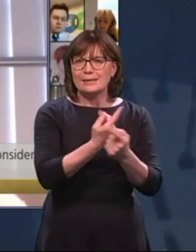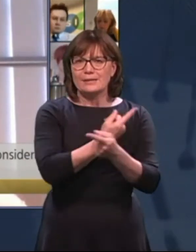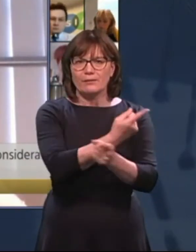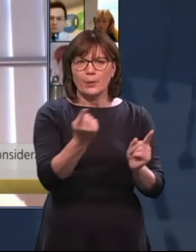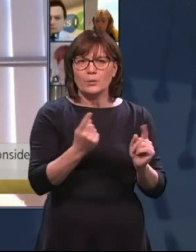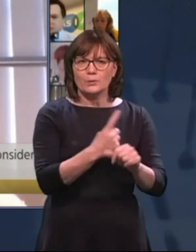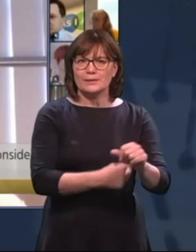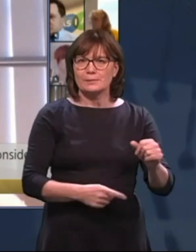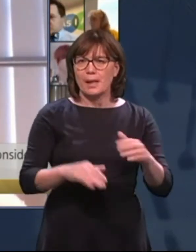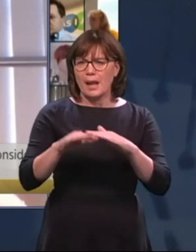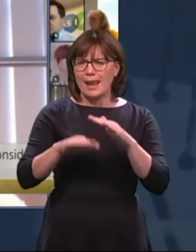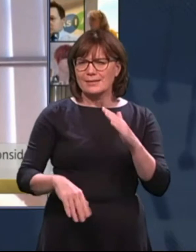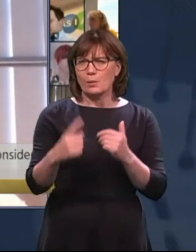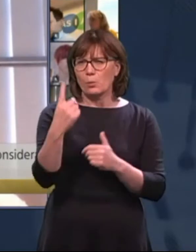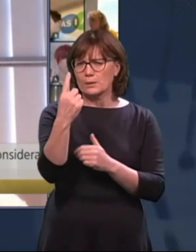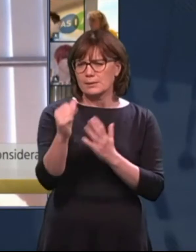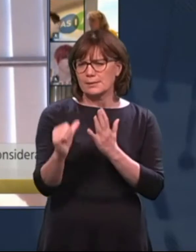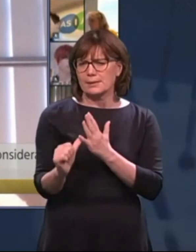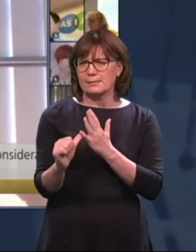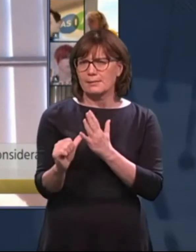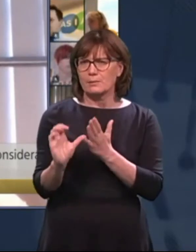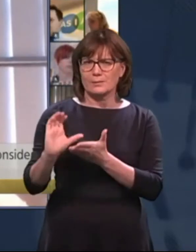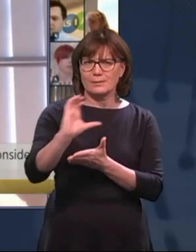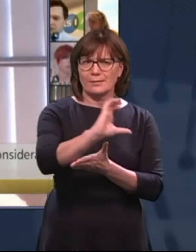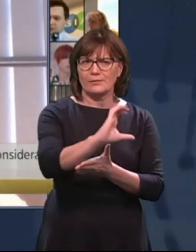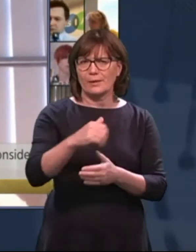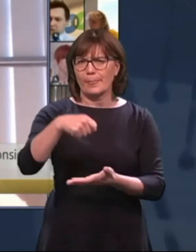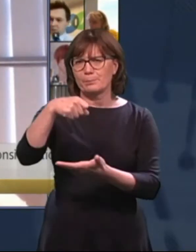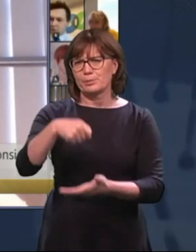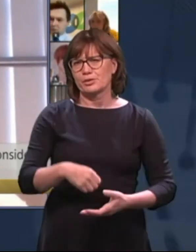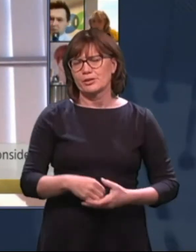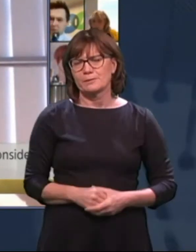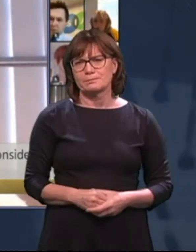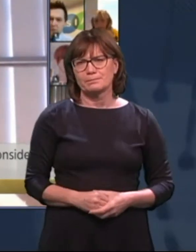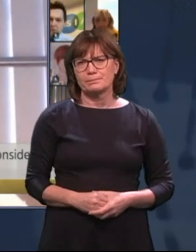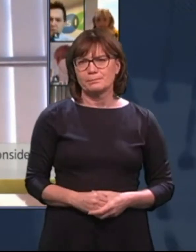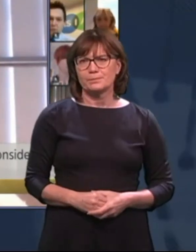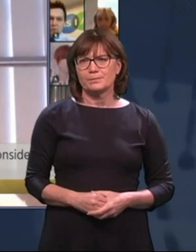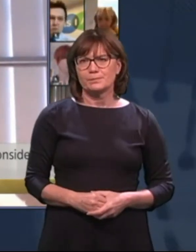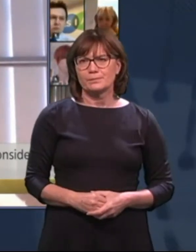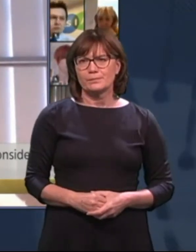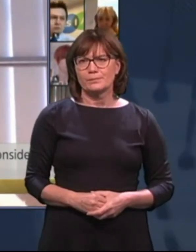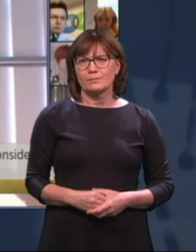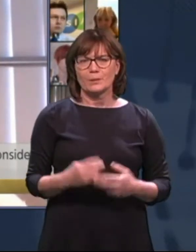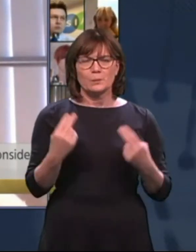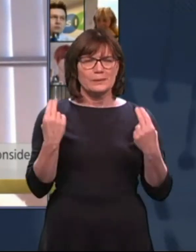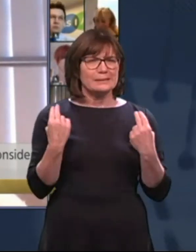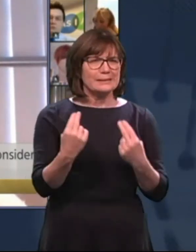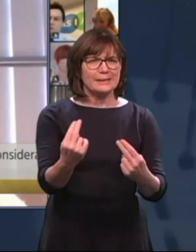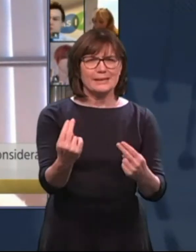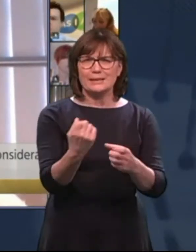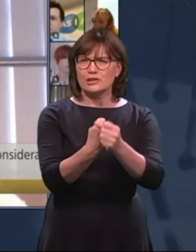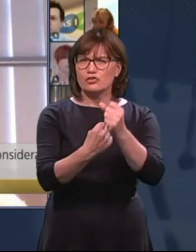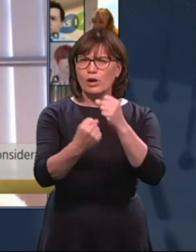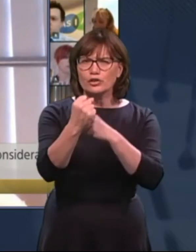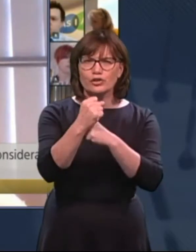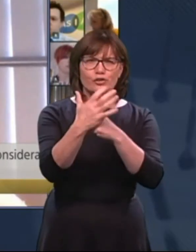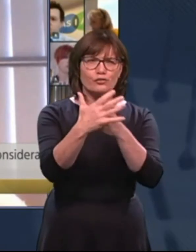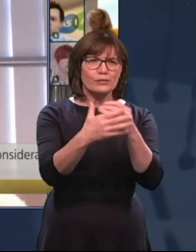and less than a sixth of that was allocated. So we very obviously need structures, resources and all of the